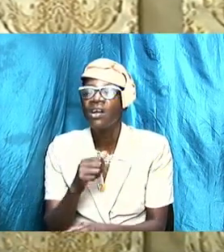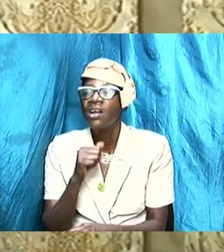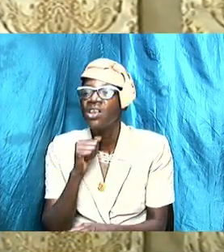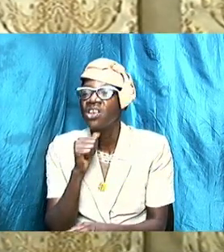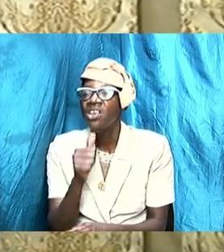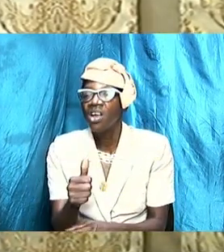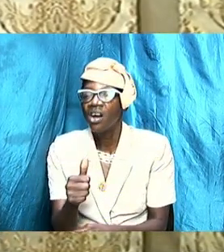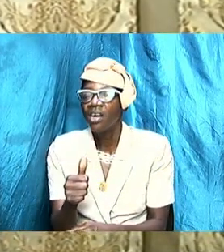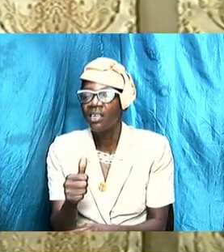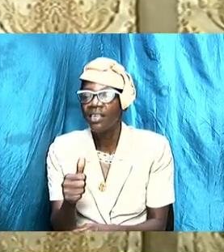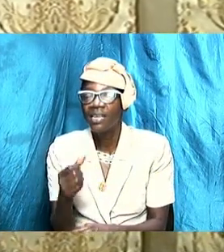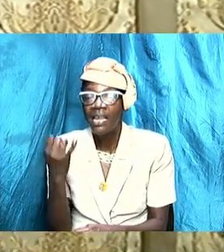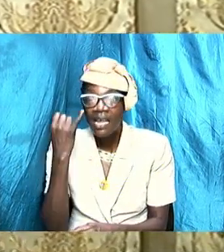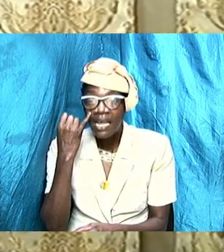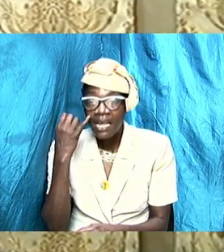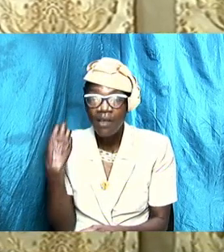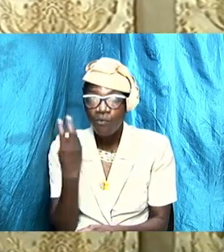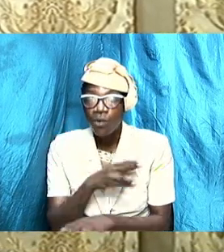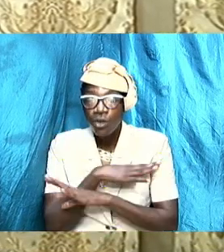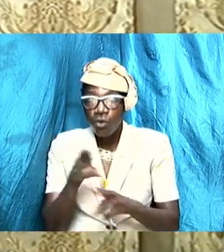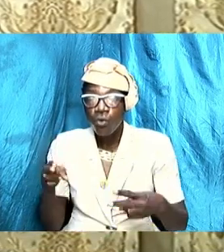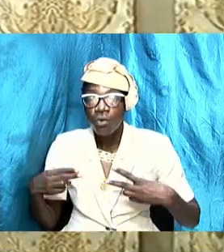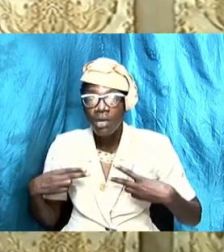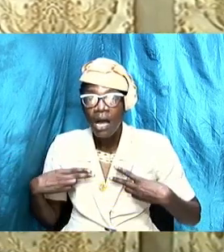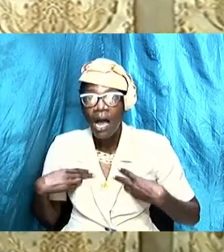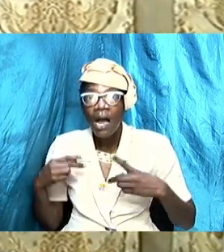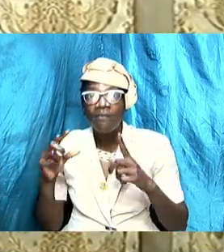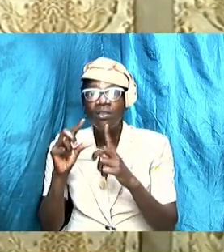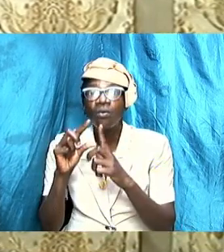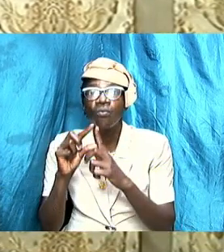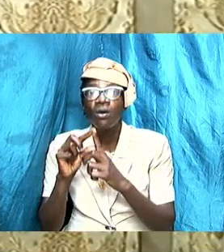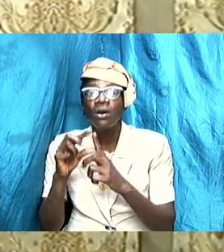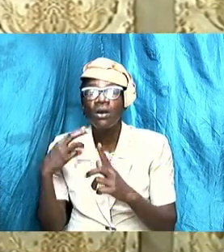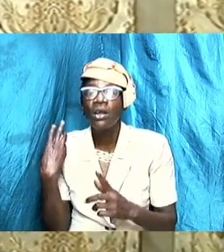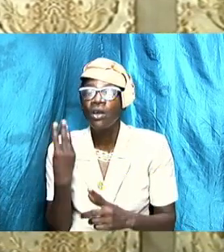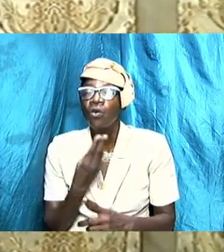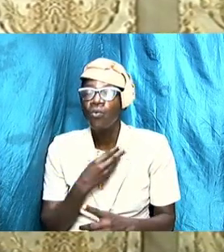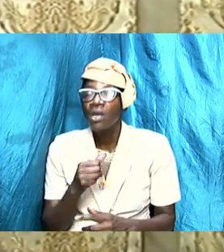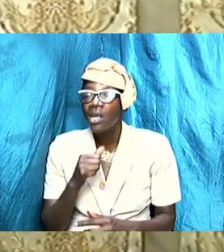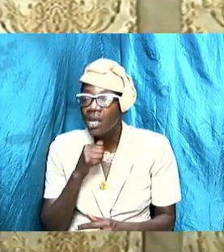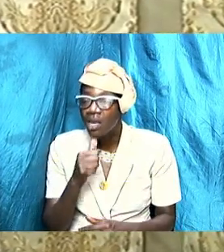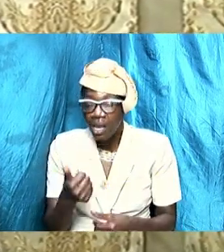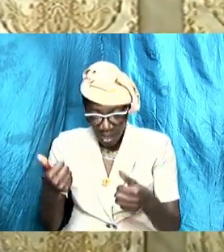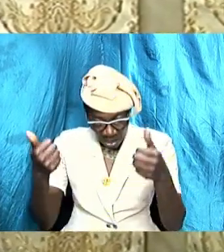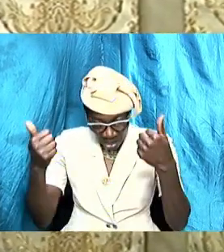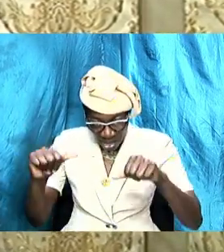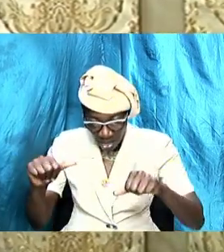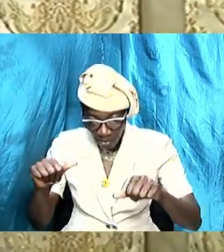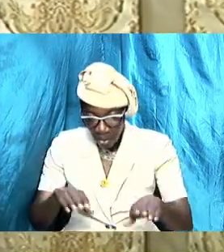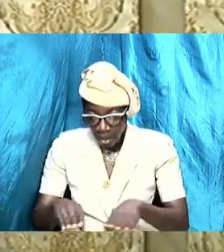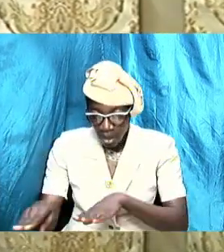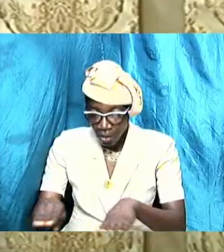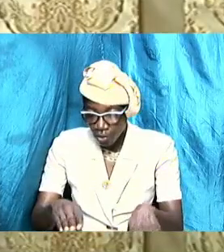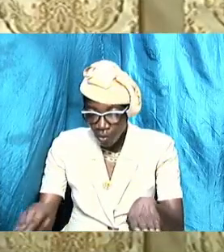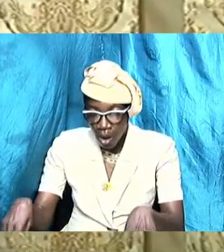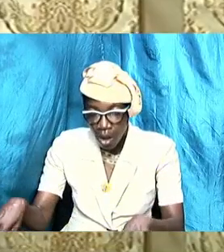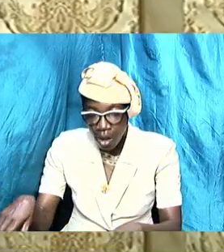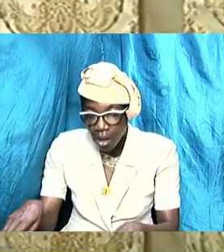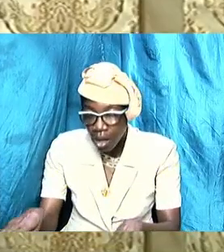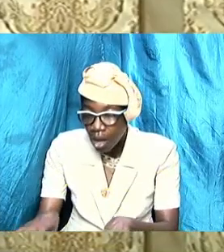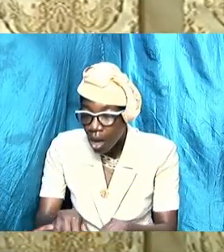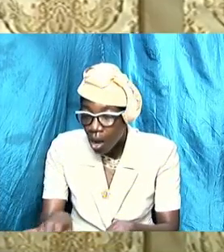And if we do not have the Word, we are not going to be able to walk according to the will